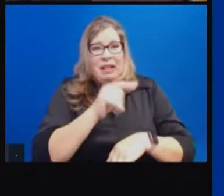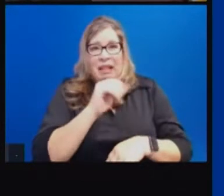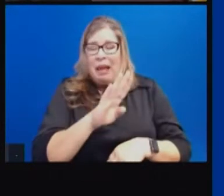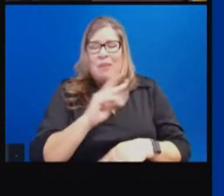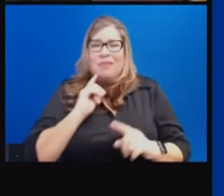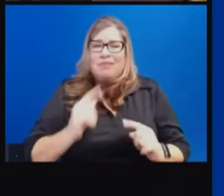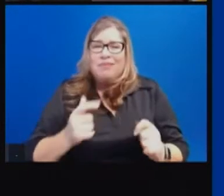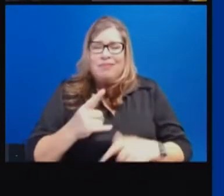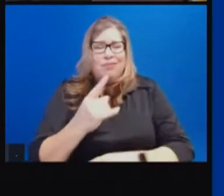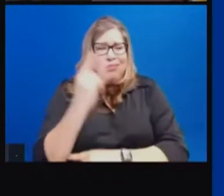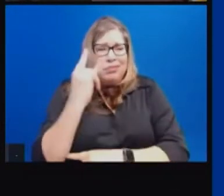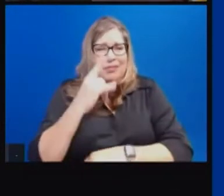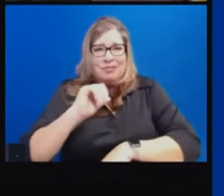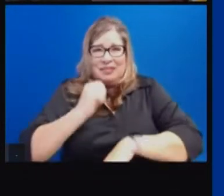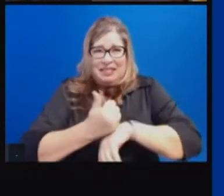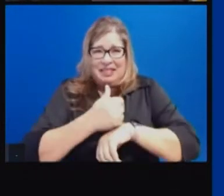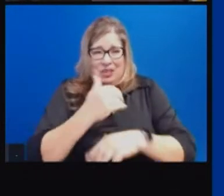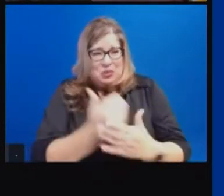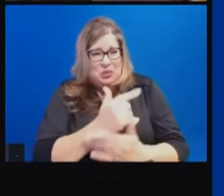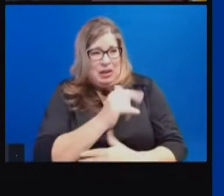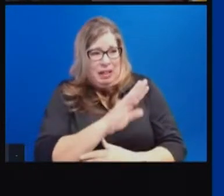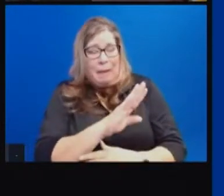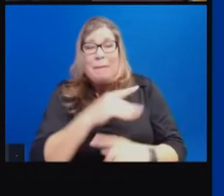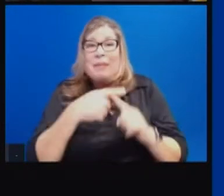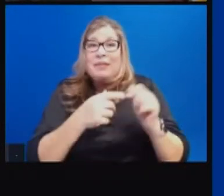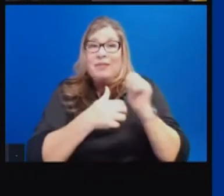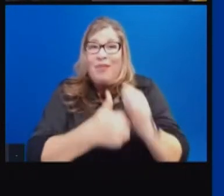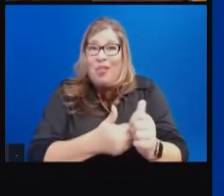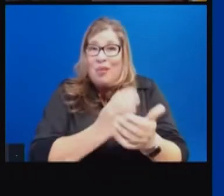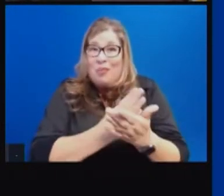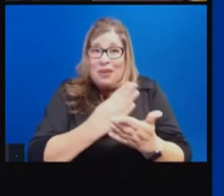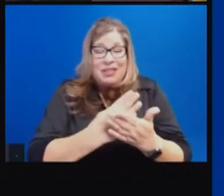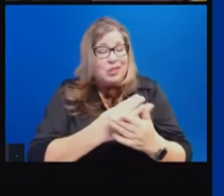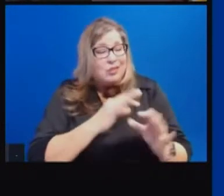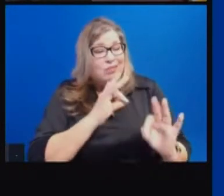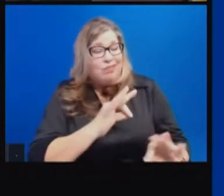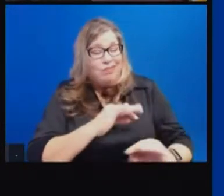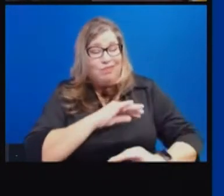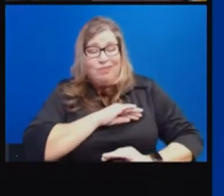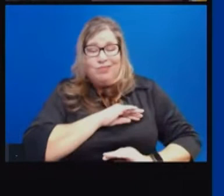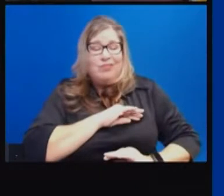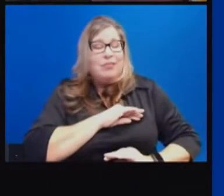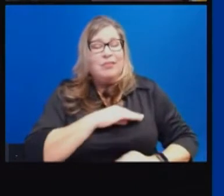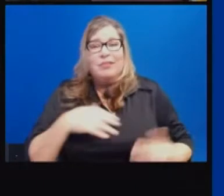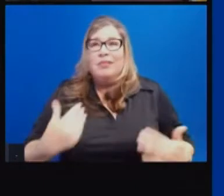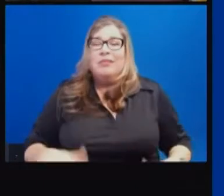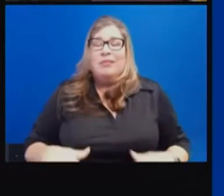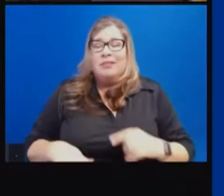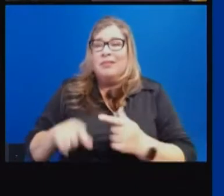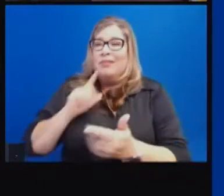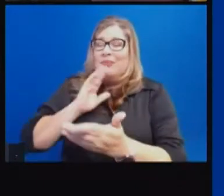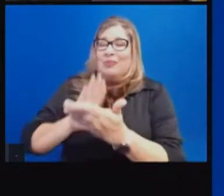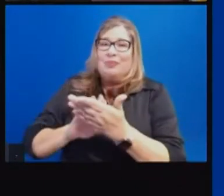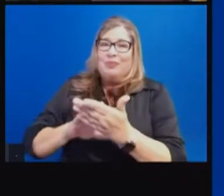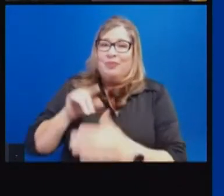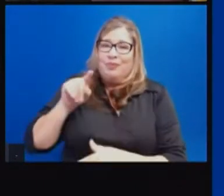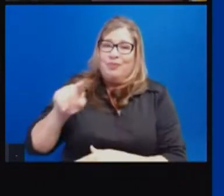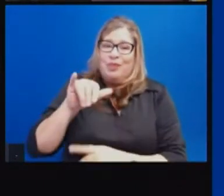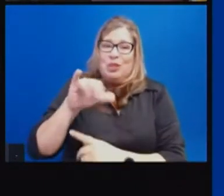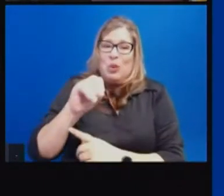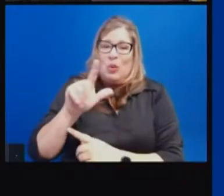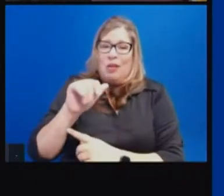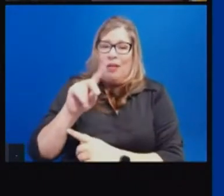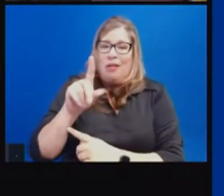record time on budget was really a force of Yolanda's leadership